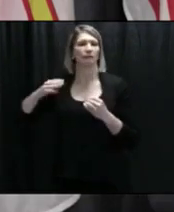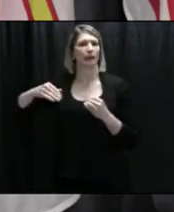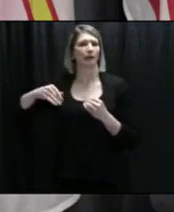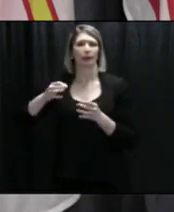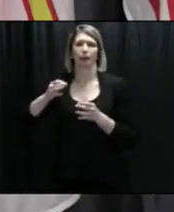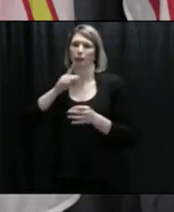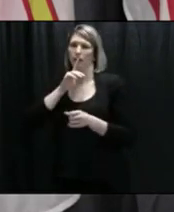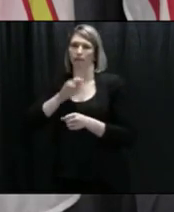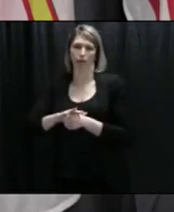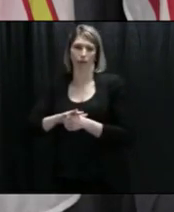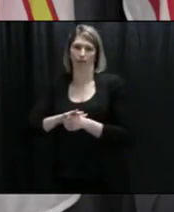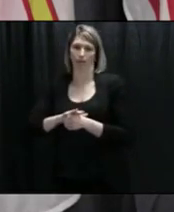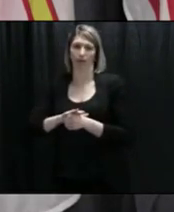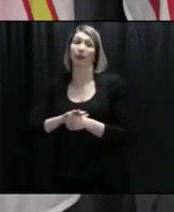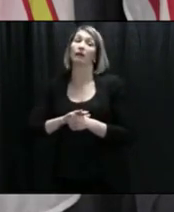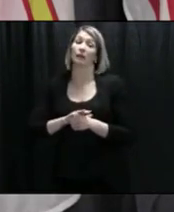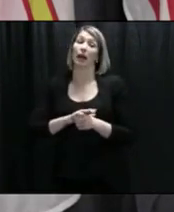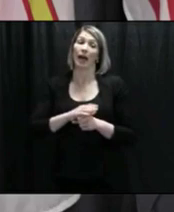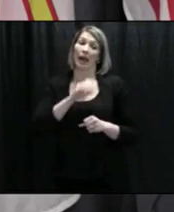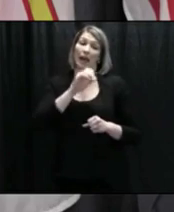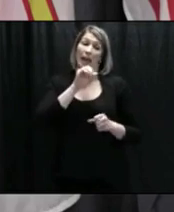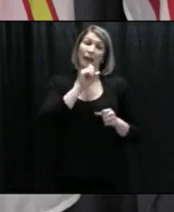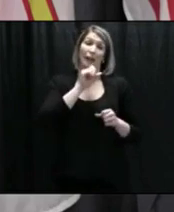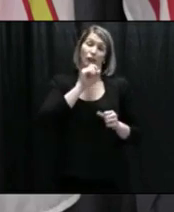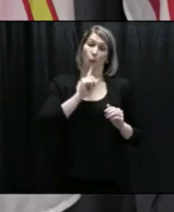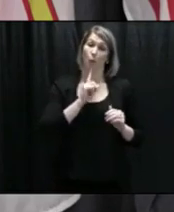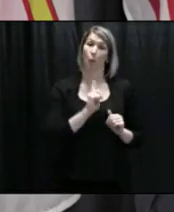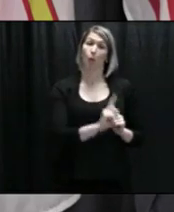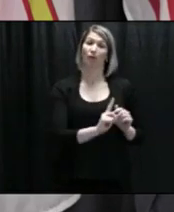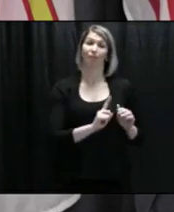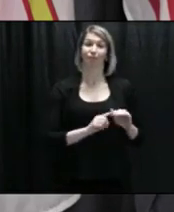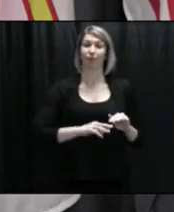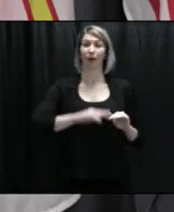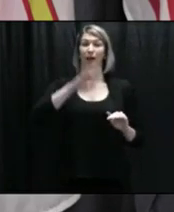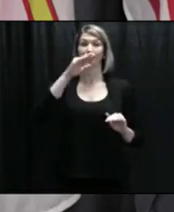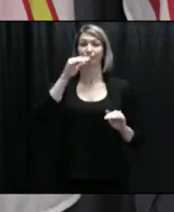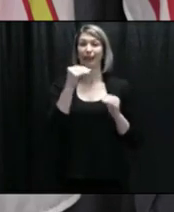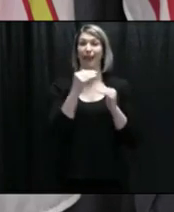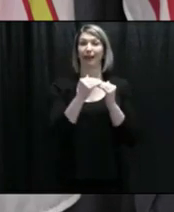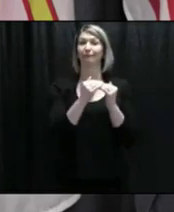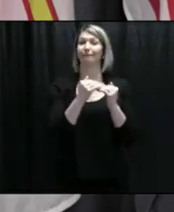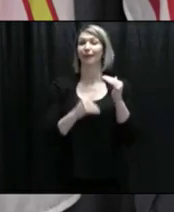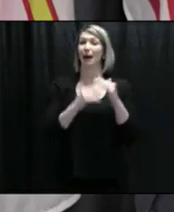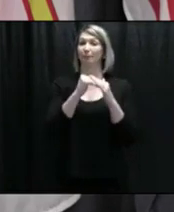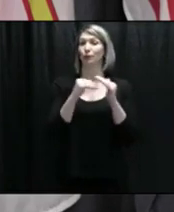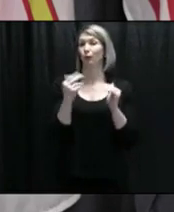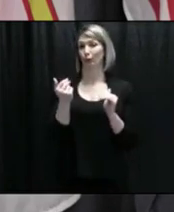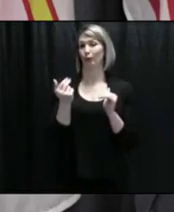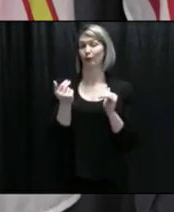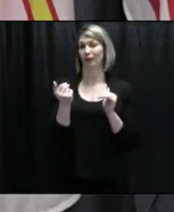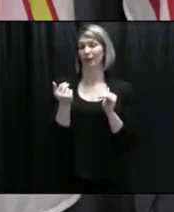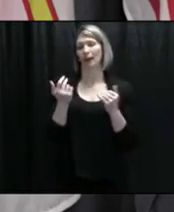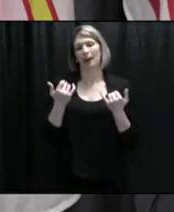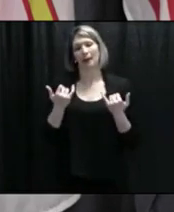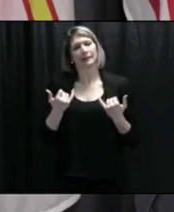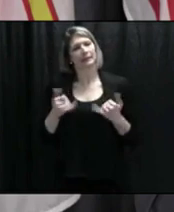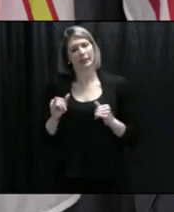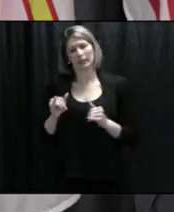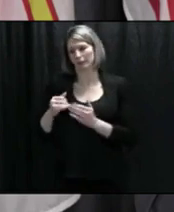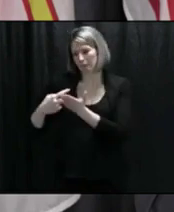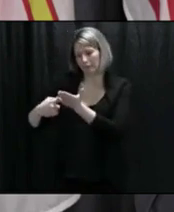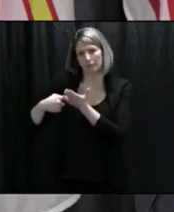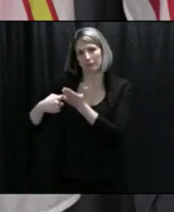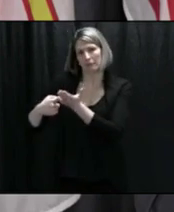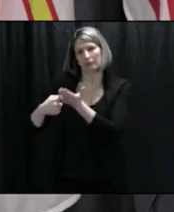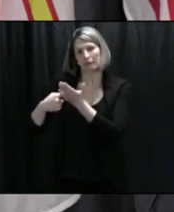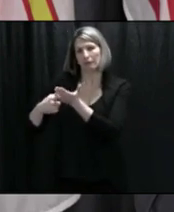in mind, some of those are up to age 13, as I just said, so it's very different than what we would have seen in the past practice. But that work is continuing through